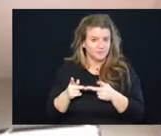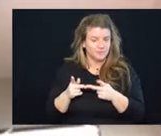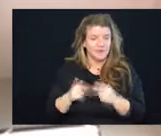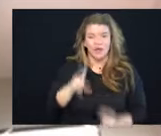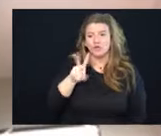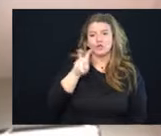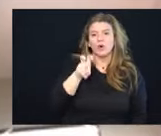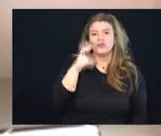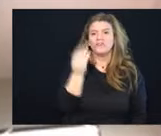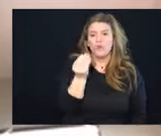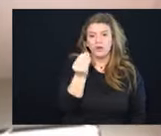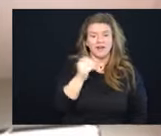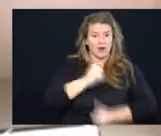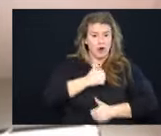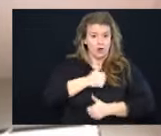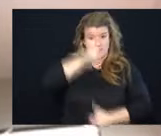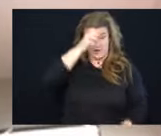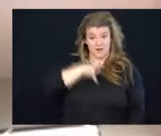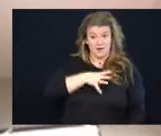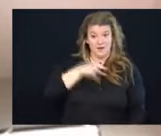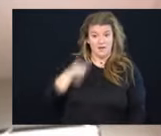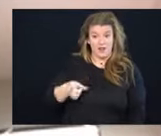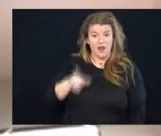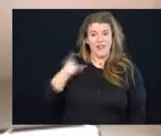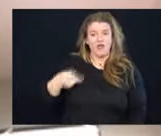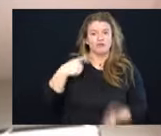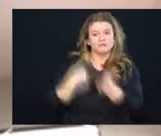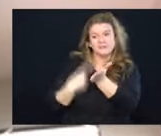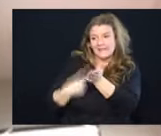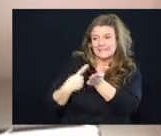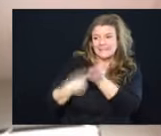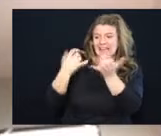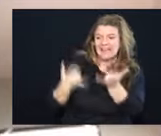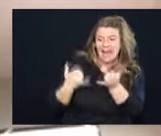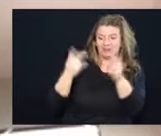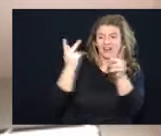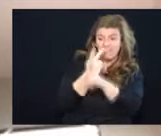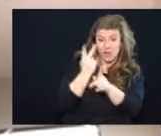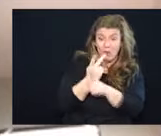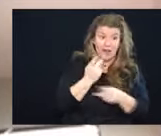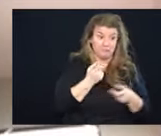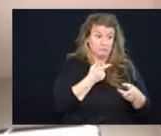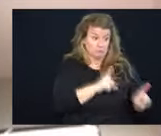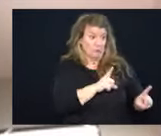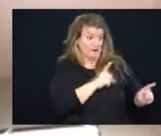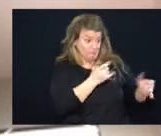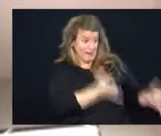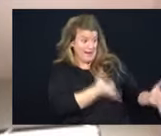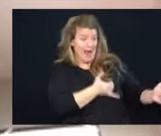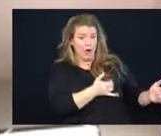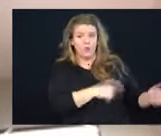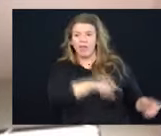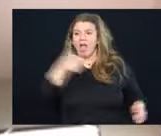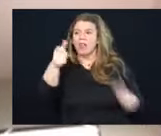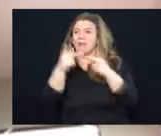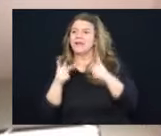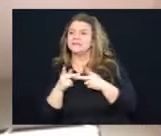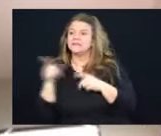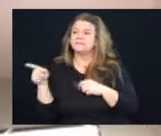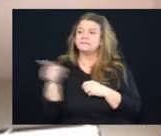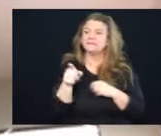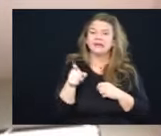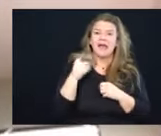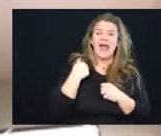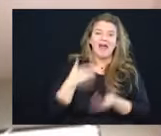214 guardsmen. And there are discussions going on now during the press conference with other facilities for